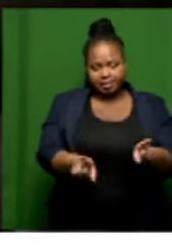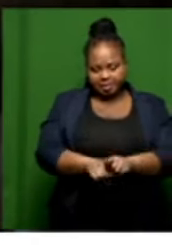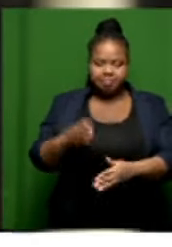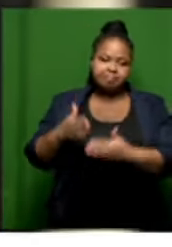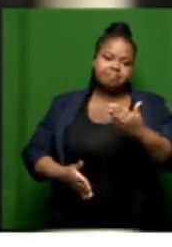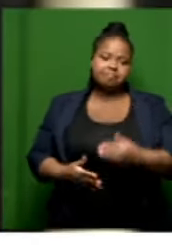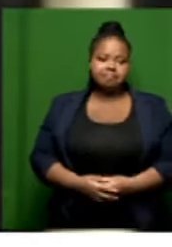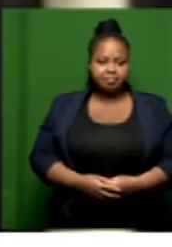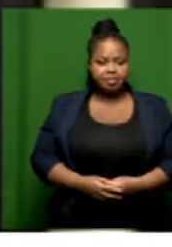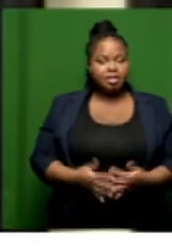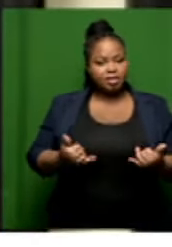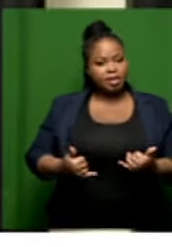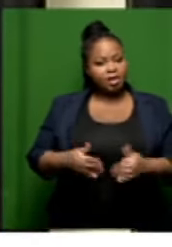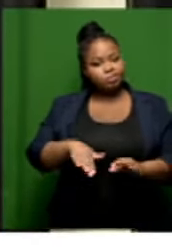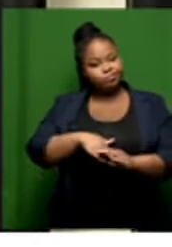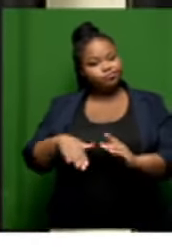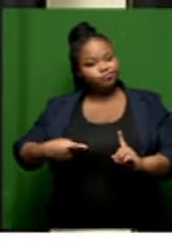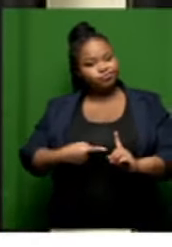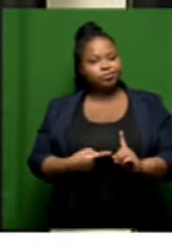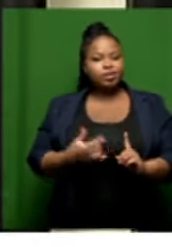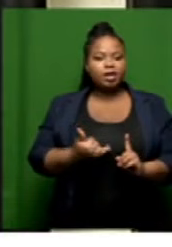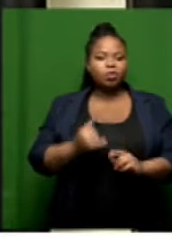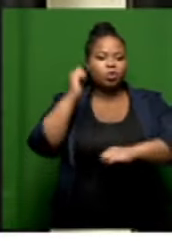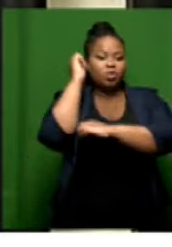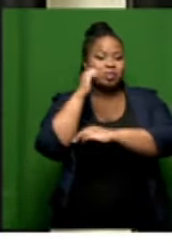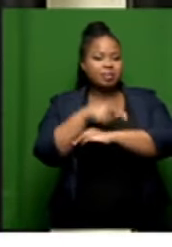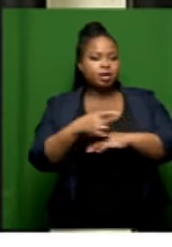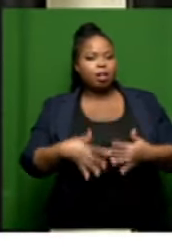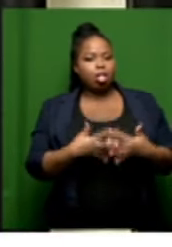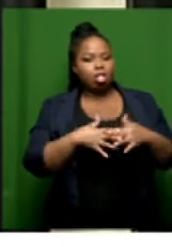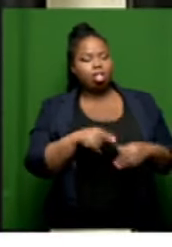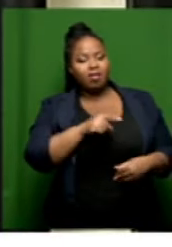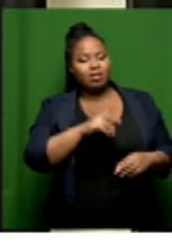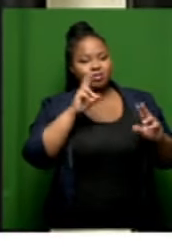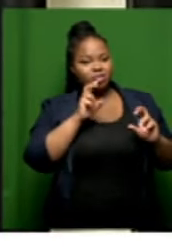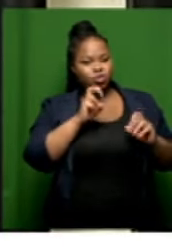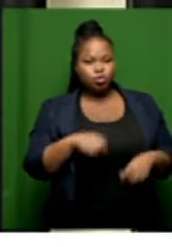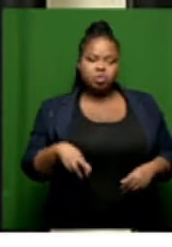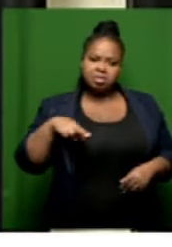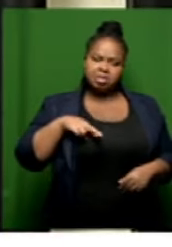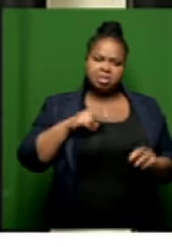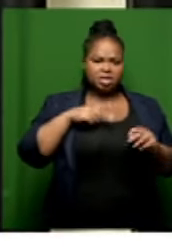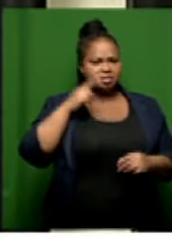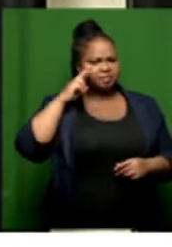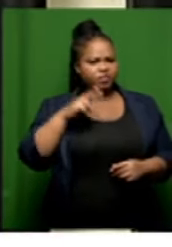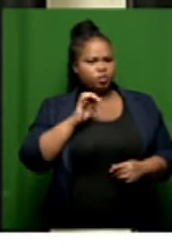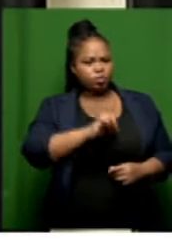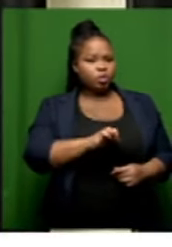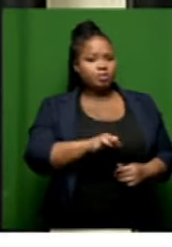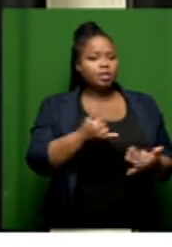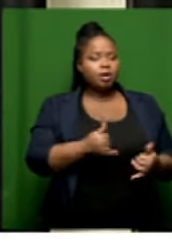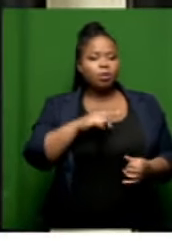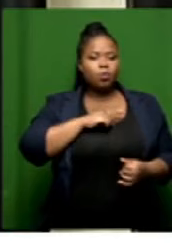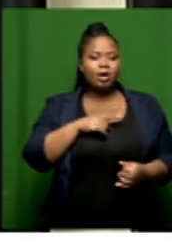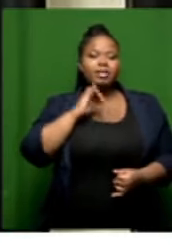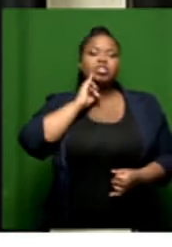comes to an end. The outgoing Chief Justice leaves an office with an unresolved matter over his religious views. And this relates